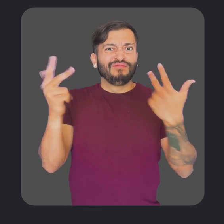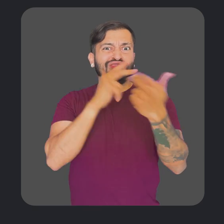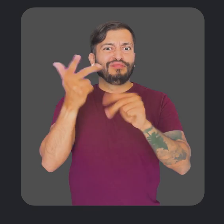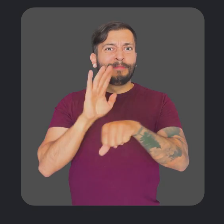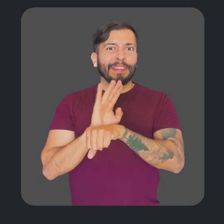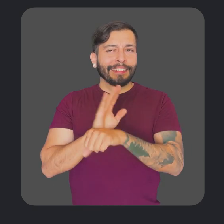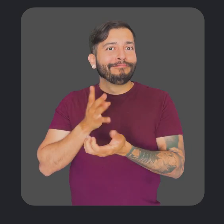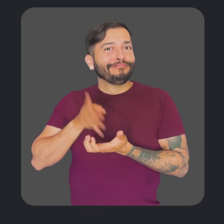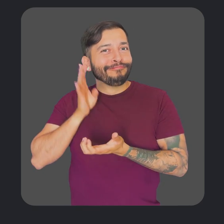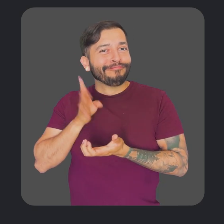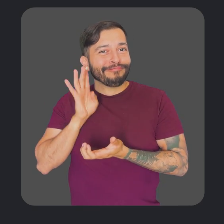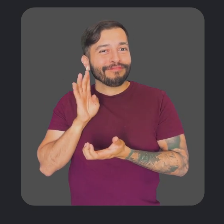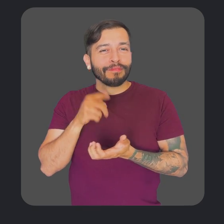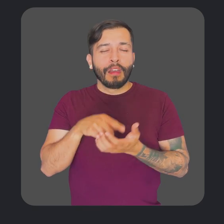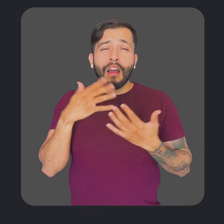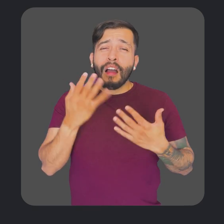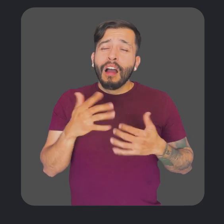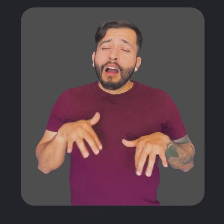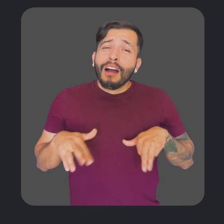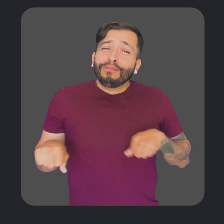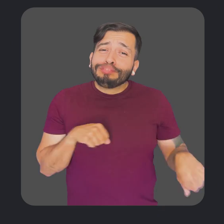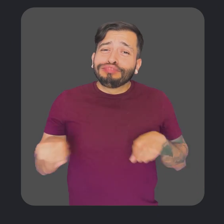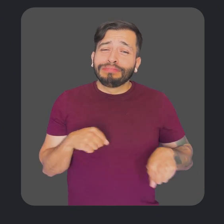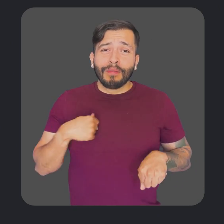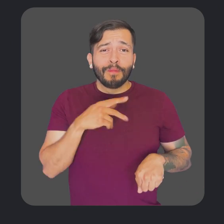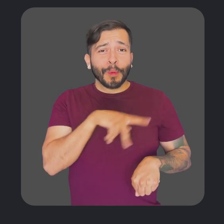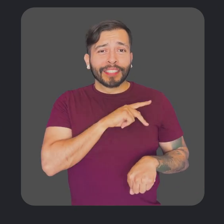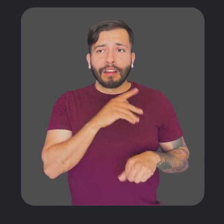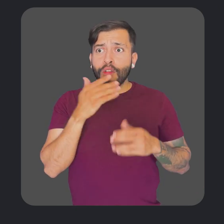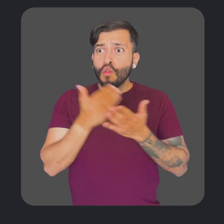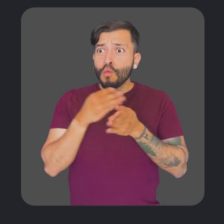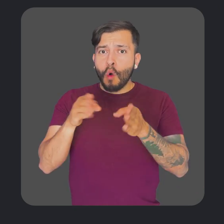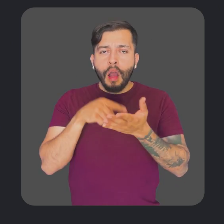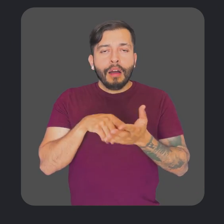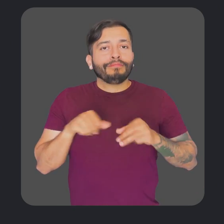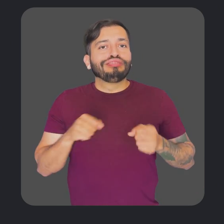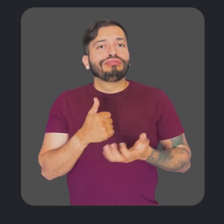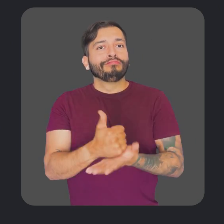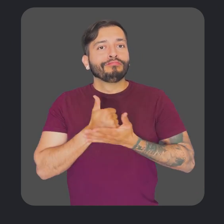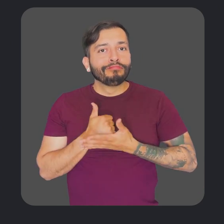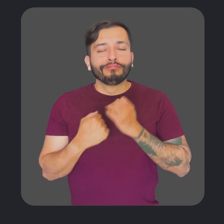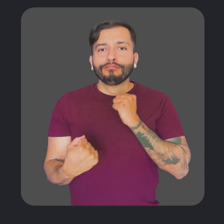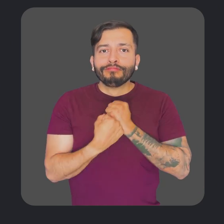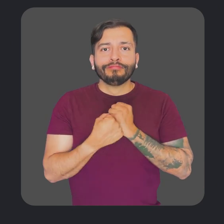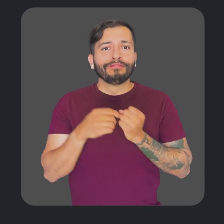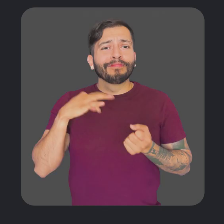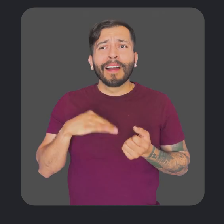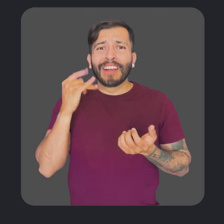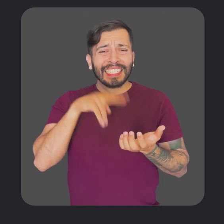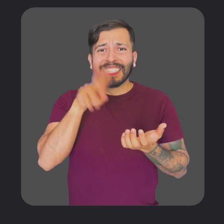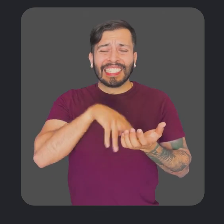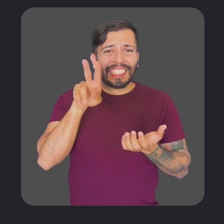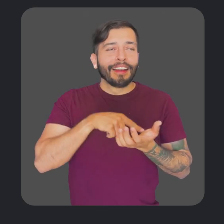if they're approaching a busy intersection. This feature has been a game changer for me personally, especially when on unfamiliar routes. And it's